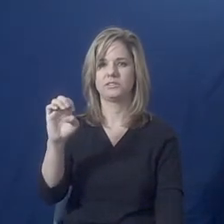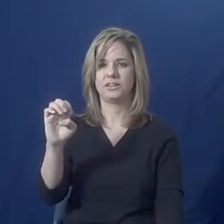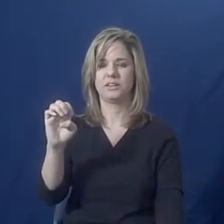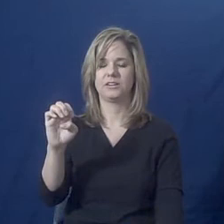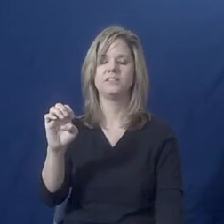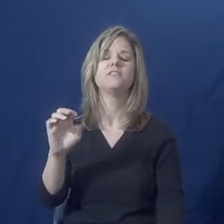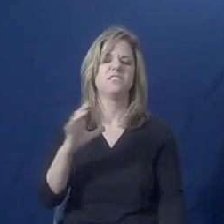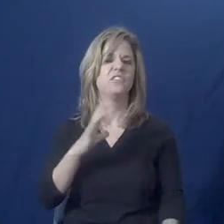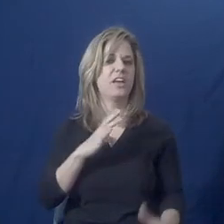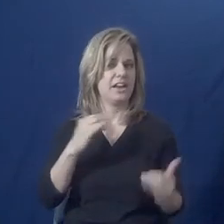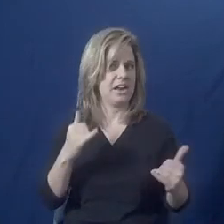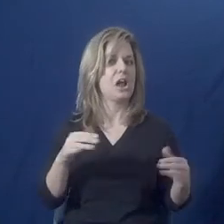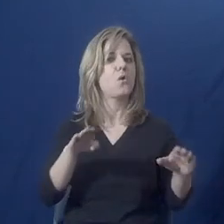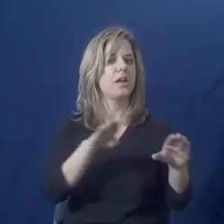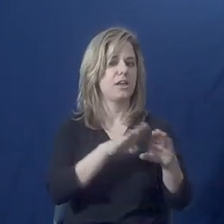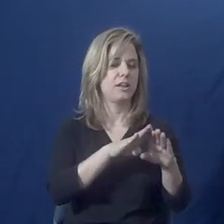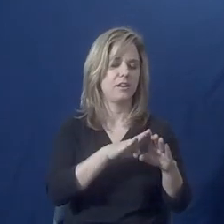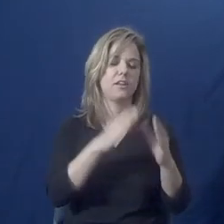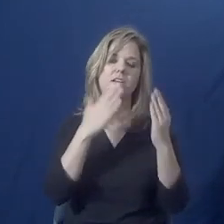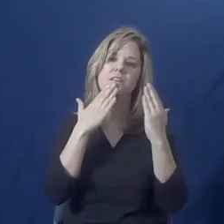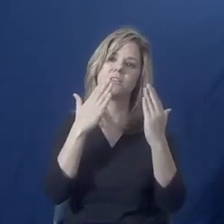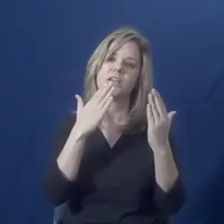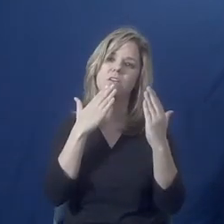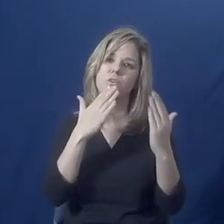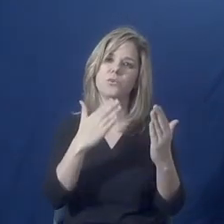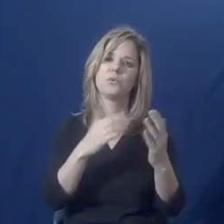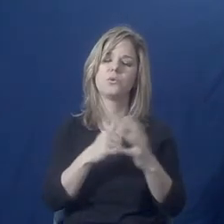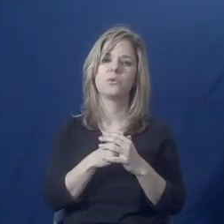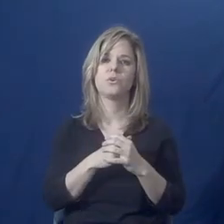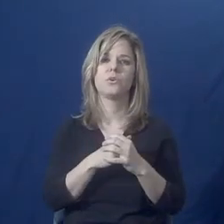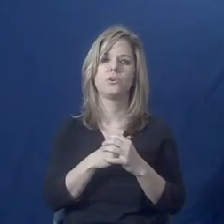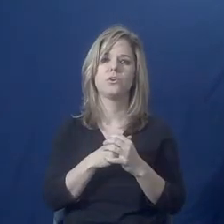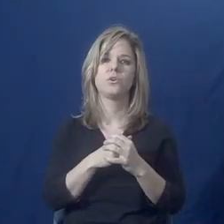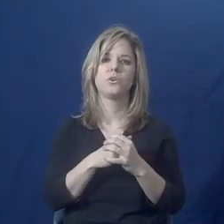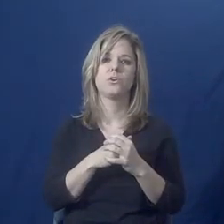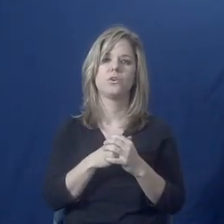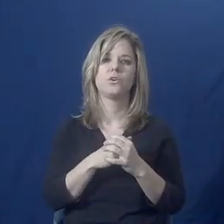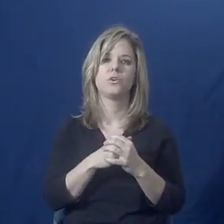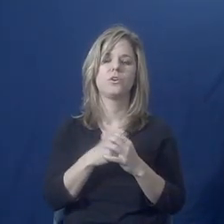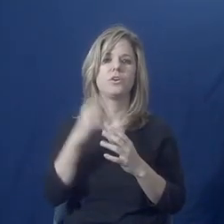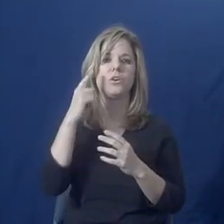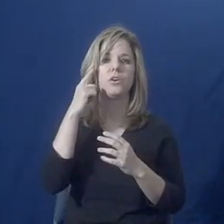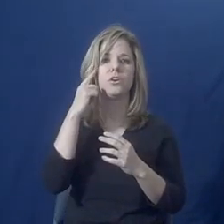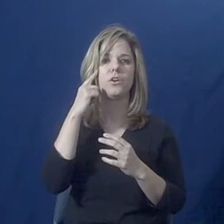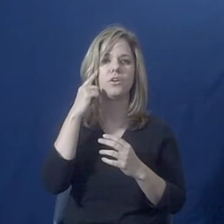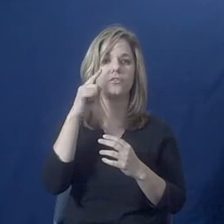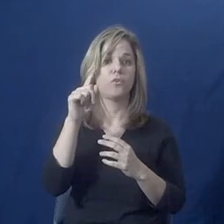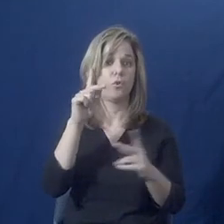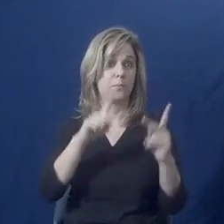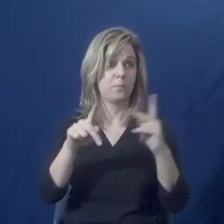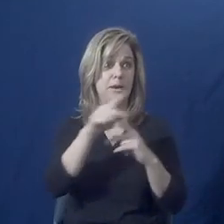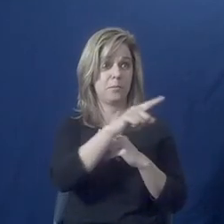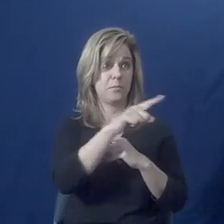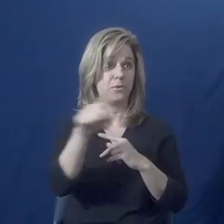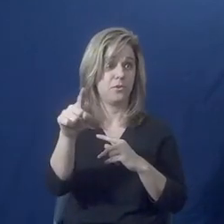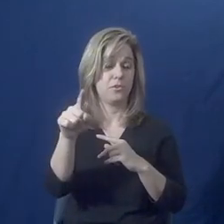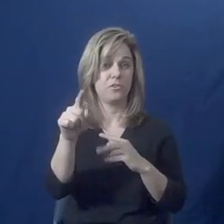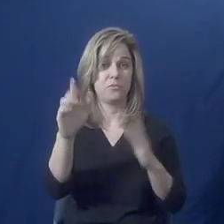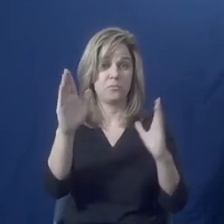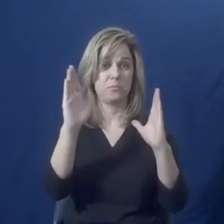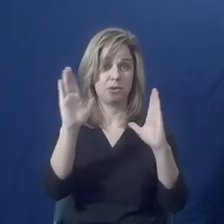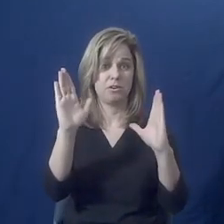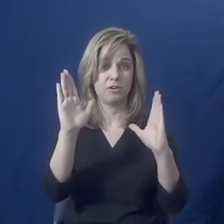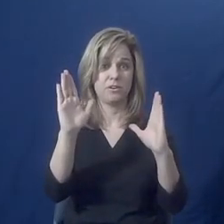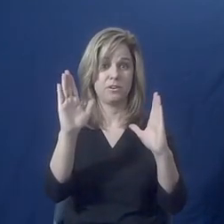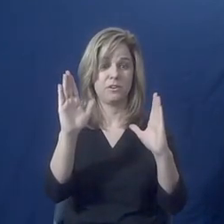expertise. For those who've been listening in, anyone who has technical difficulties, we did record this, it's